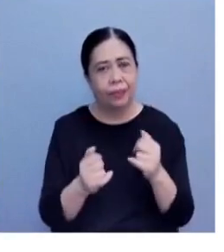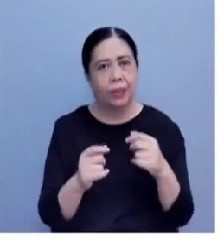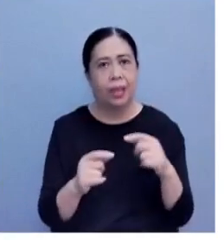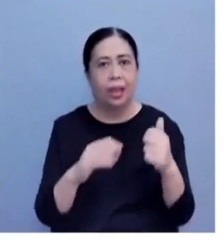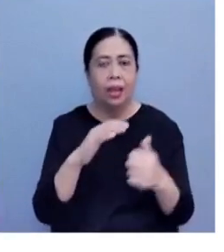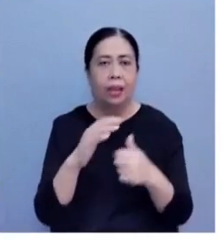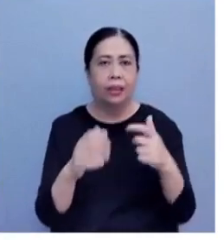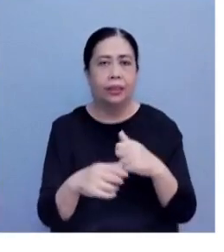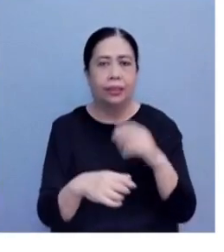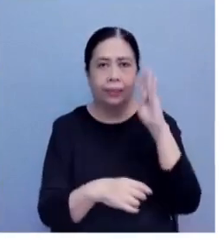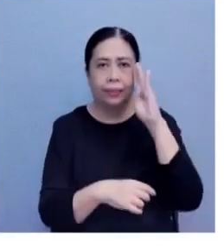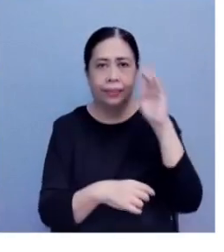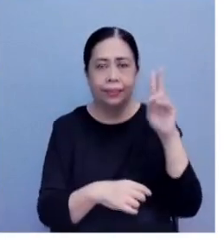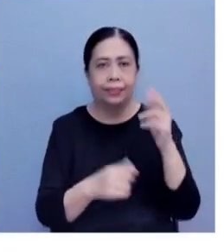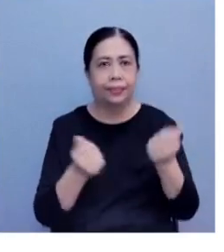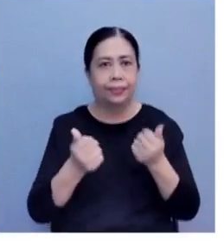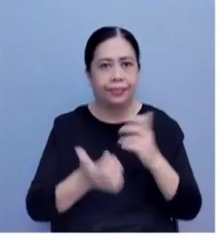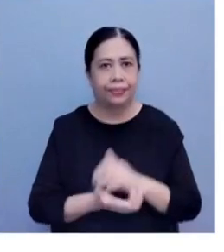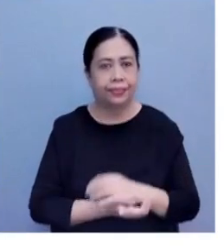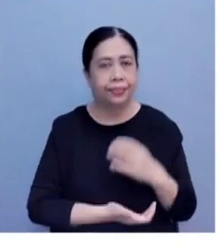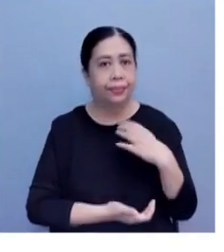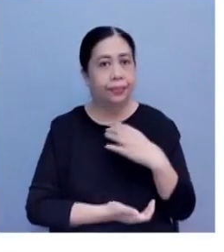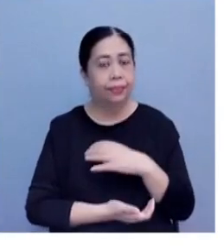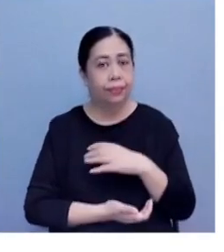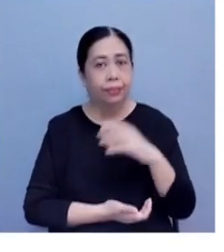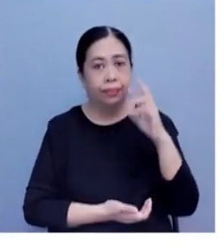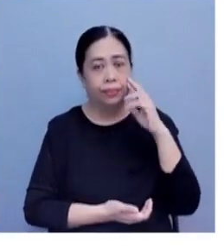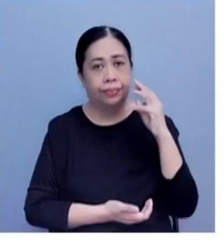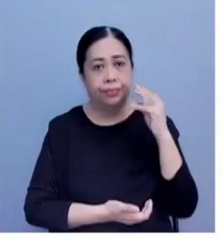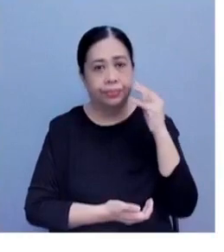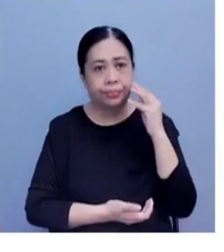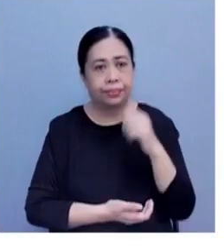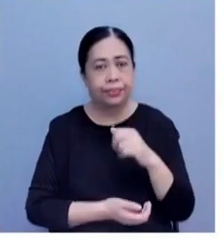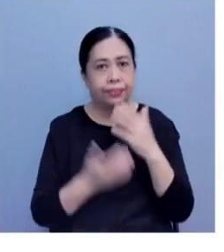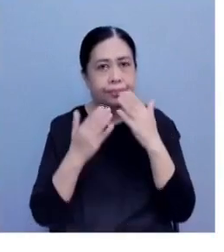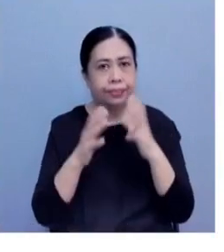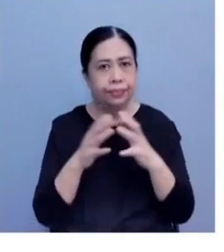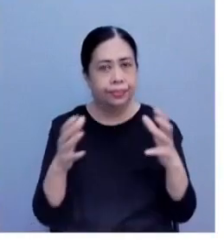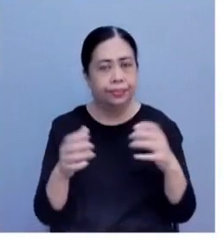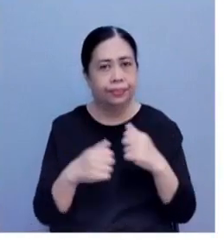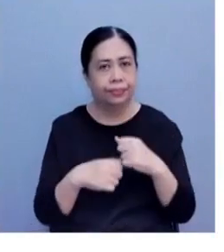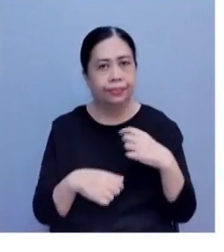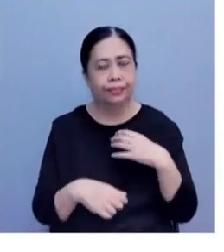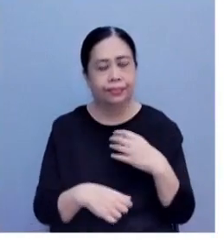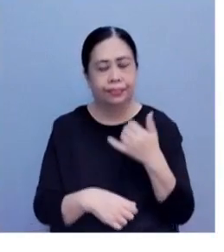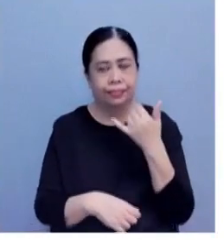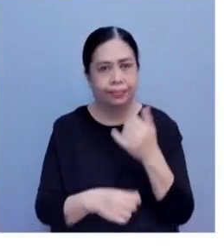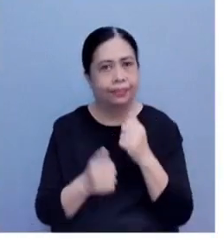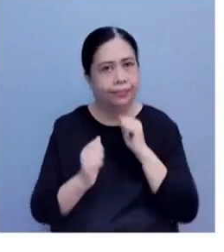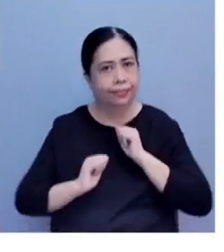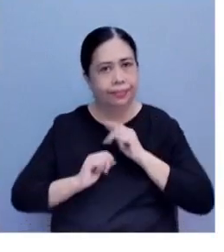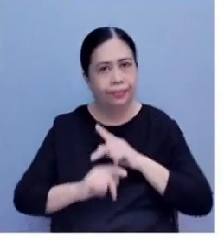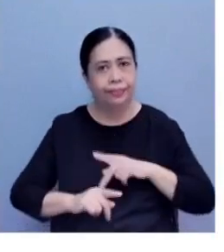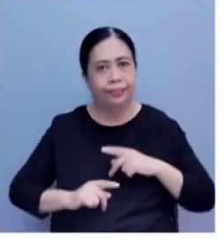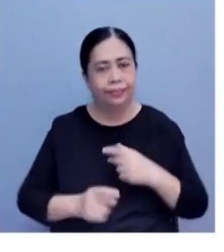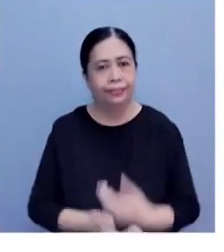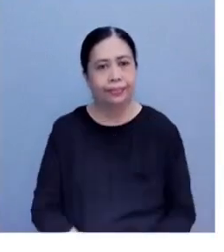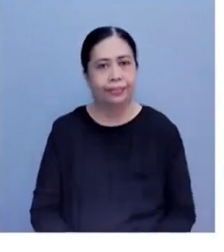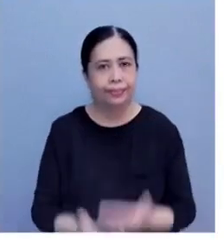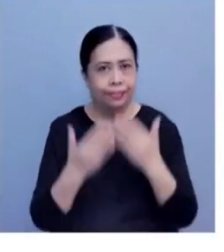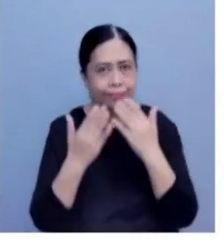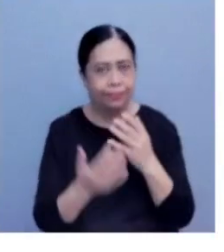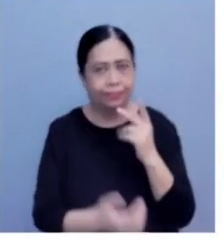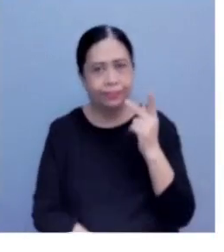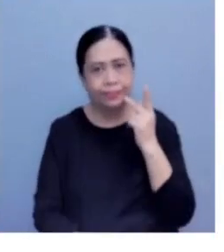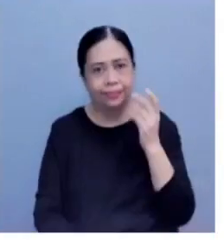administration. Congressman Raul Manuel of the Kabataan Party List, thank you so much for taking our call. Really appreciate it. Thank you po, Ms.